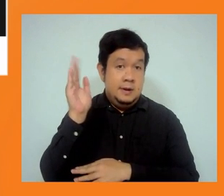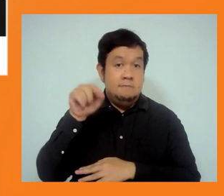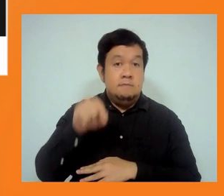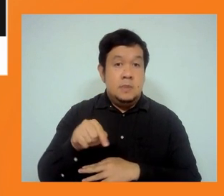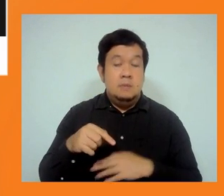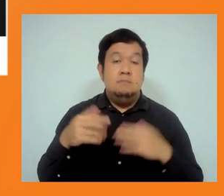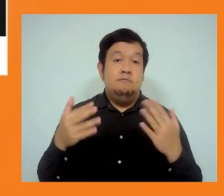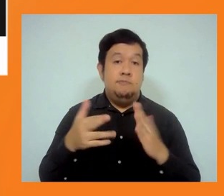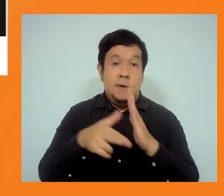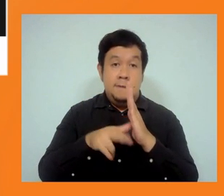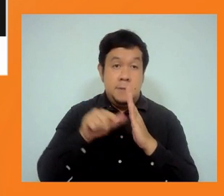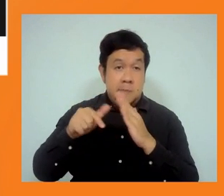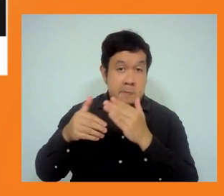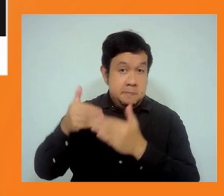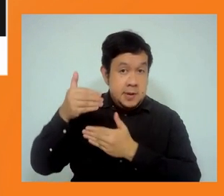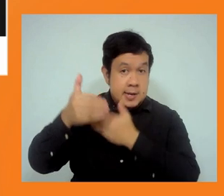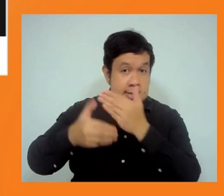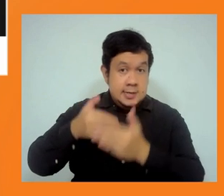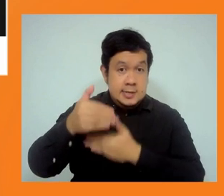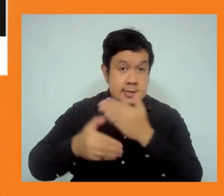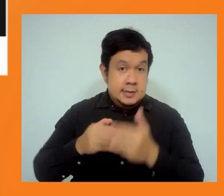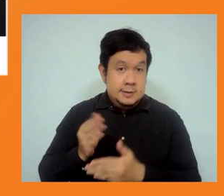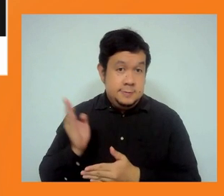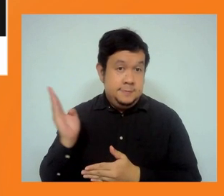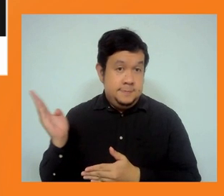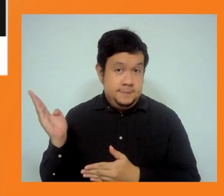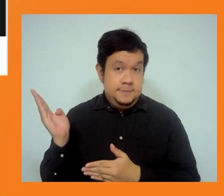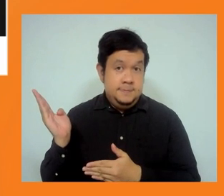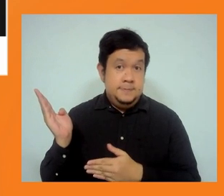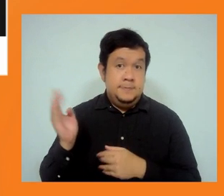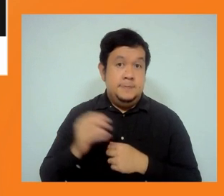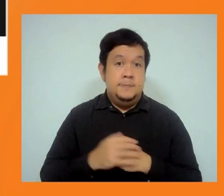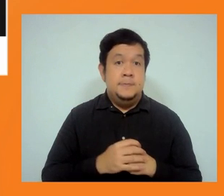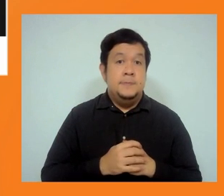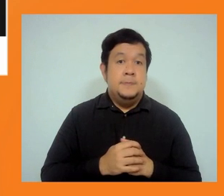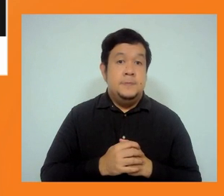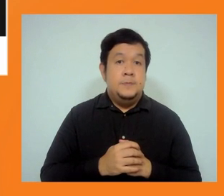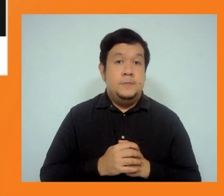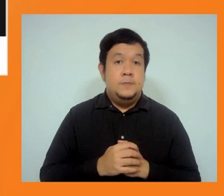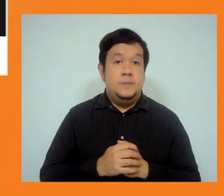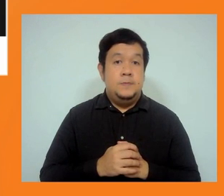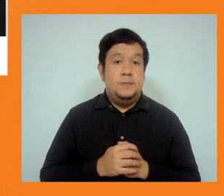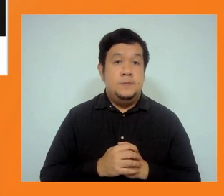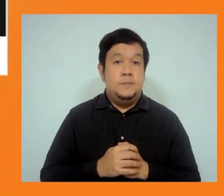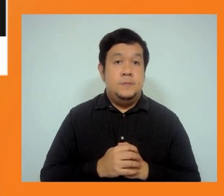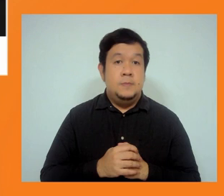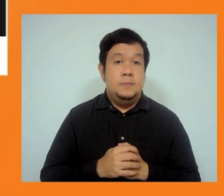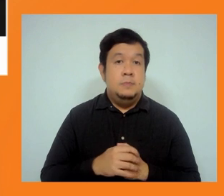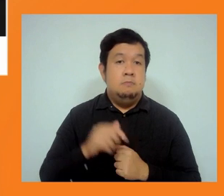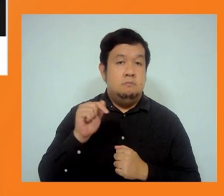this review process somehow. Because this SPS statement,